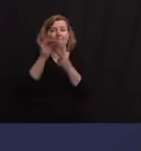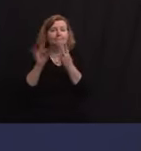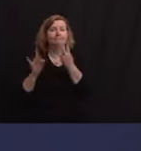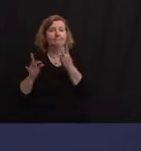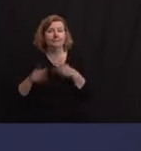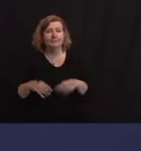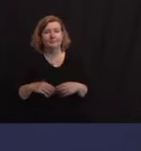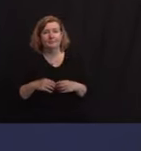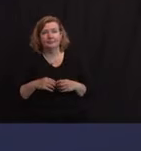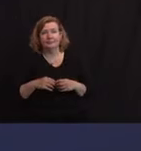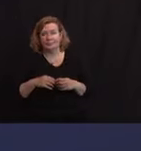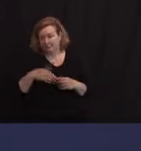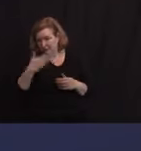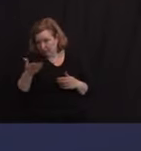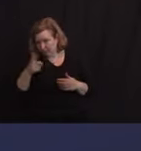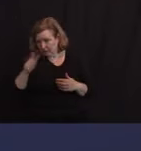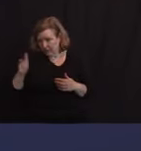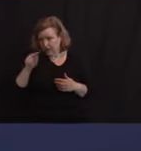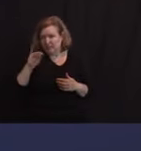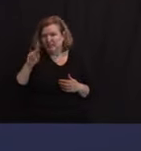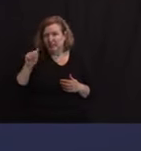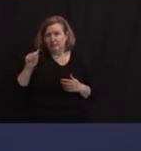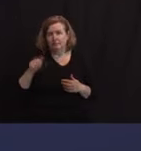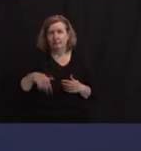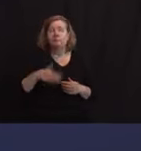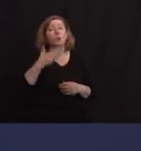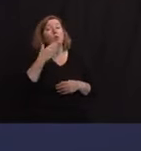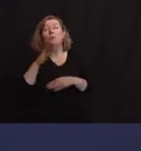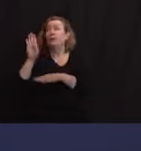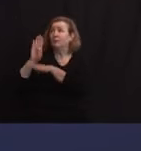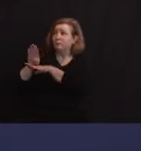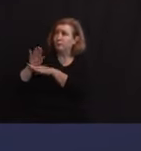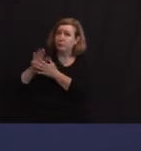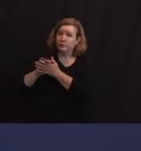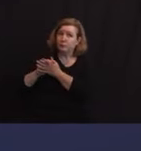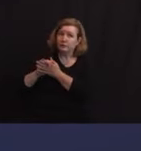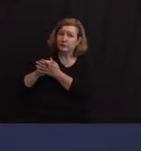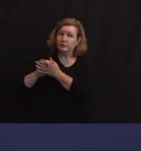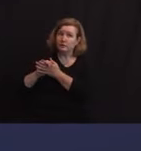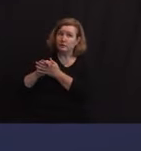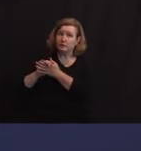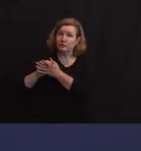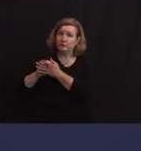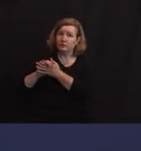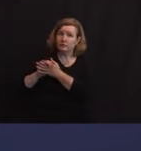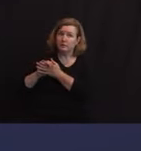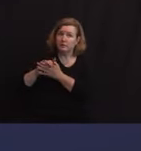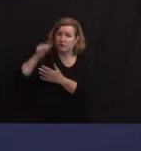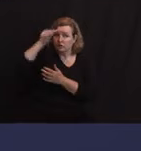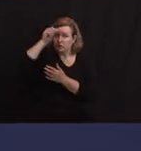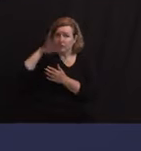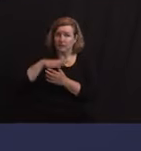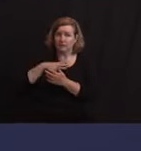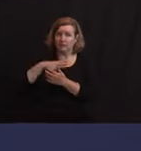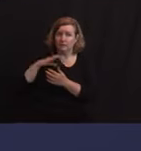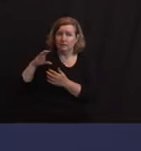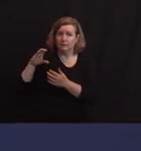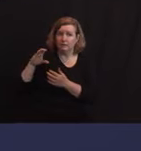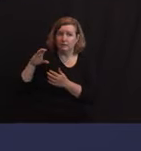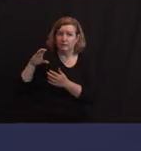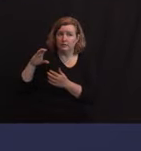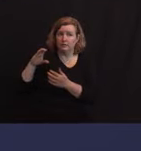Good afternoon, Governor. So Assemblyman Nicholas Shirav-Lavati is no longer seeking re-election.